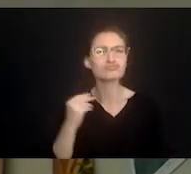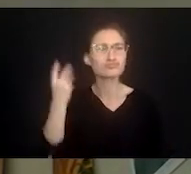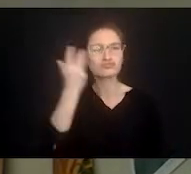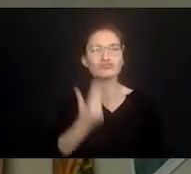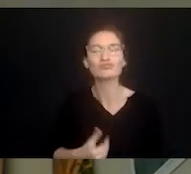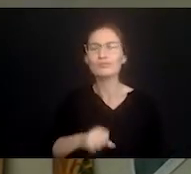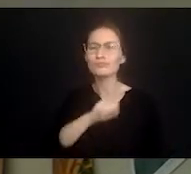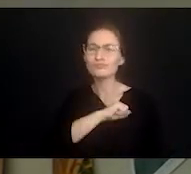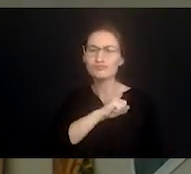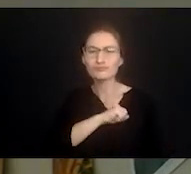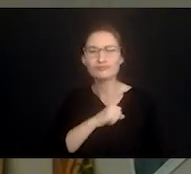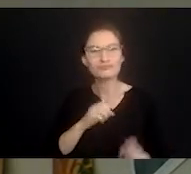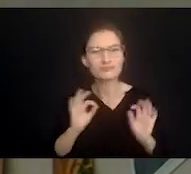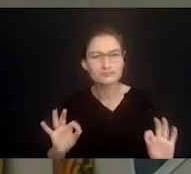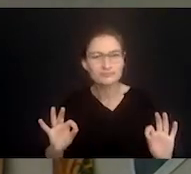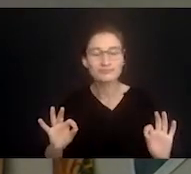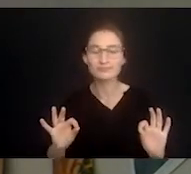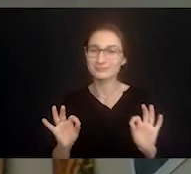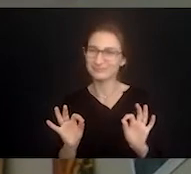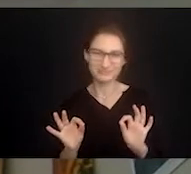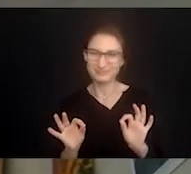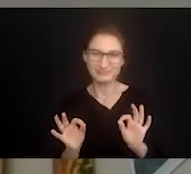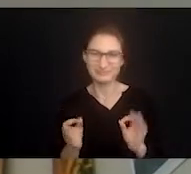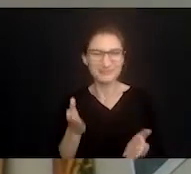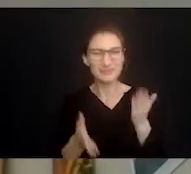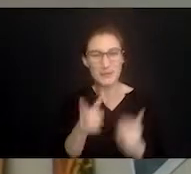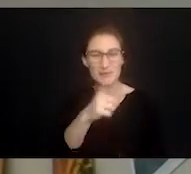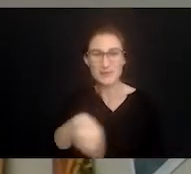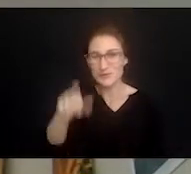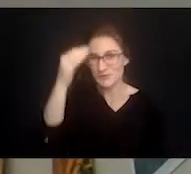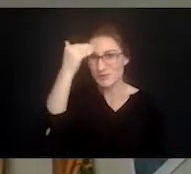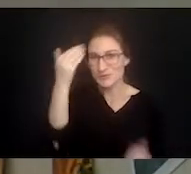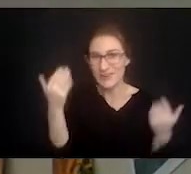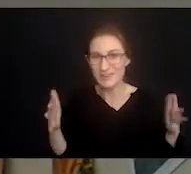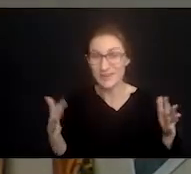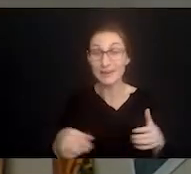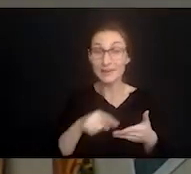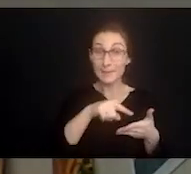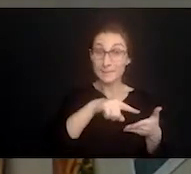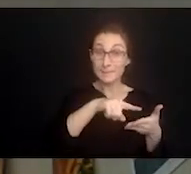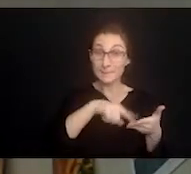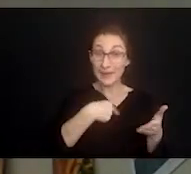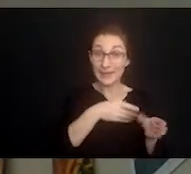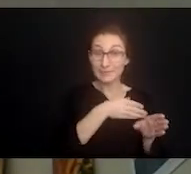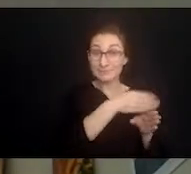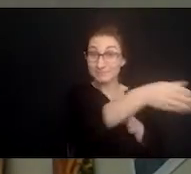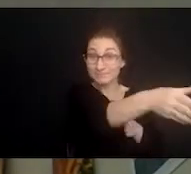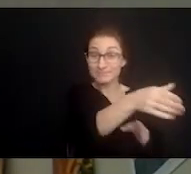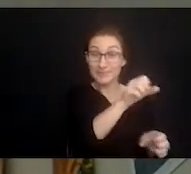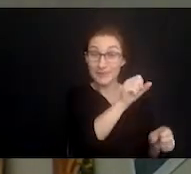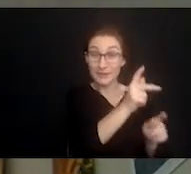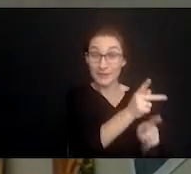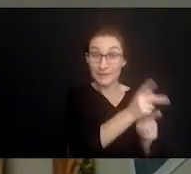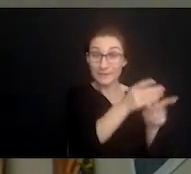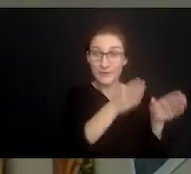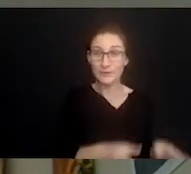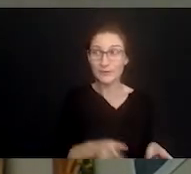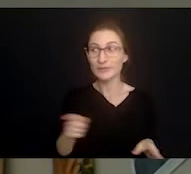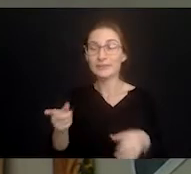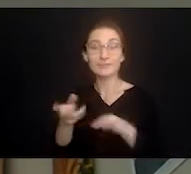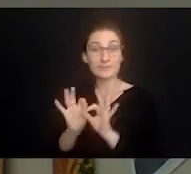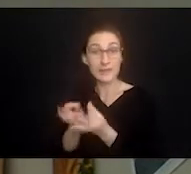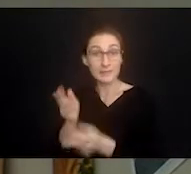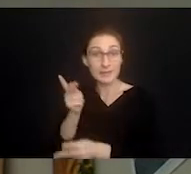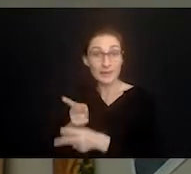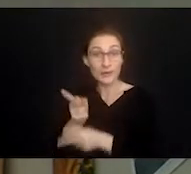oh, I've got this down. I know what we do as a caregiver. Well, as you may know, the difference between a paid professional caregiver